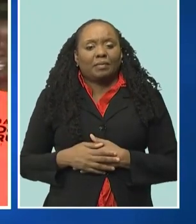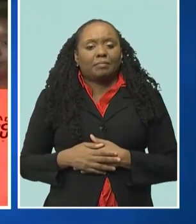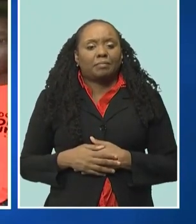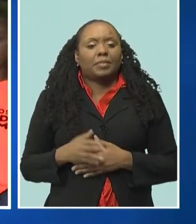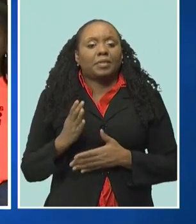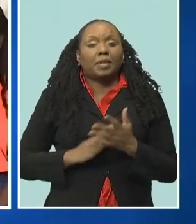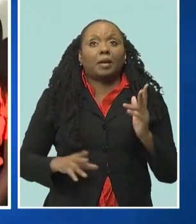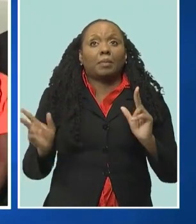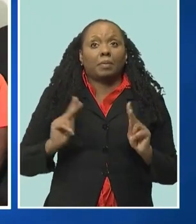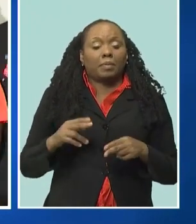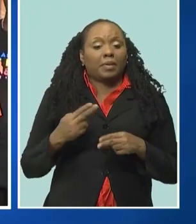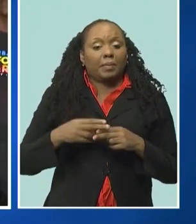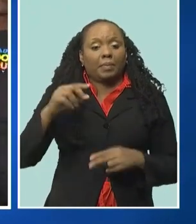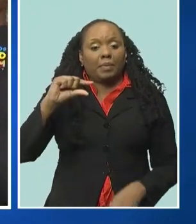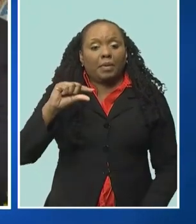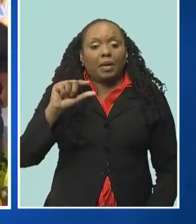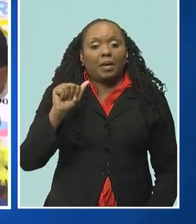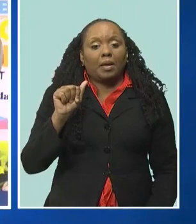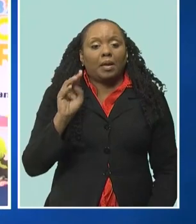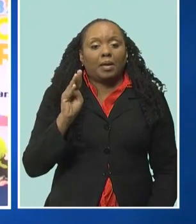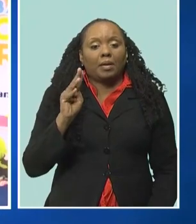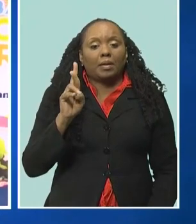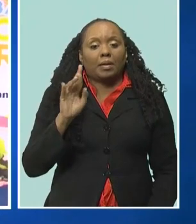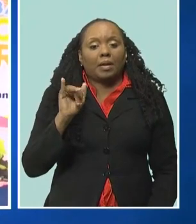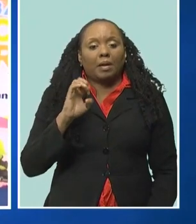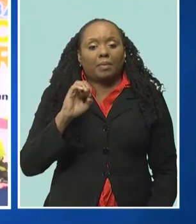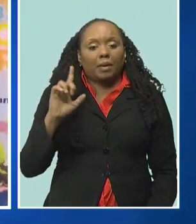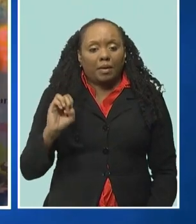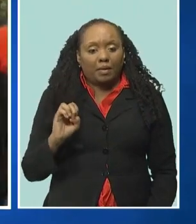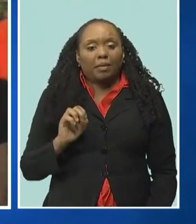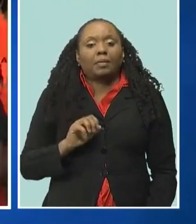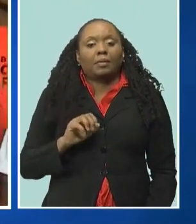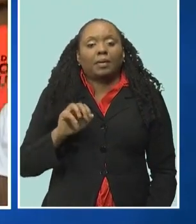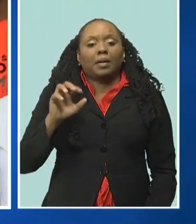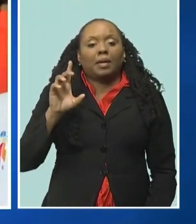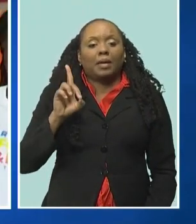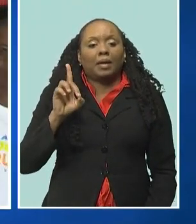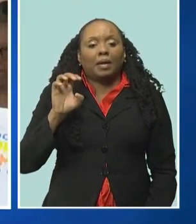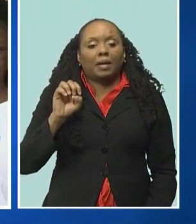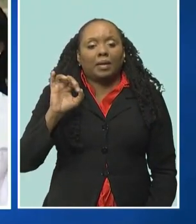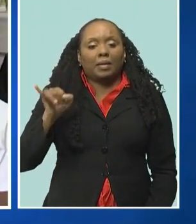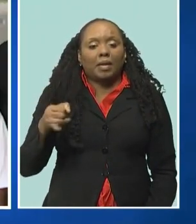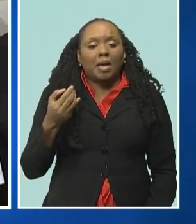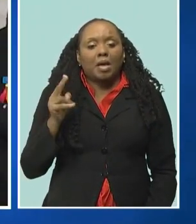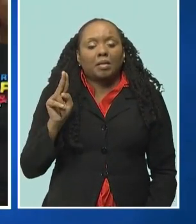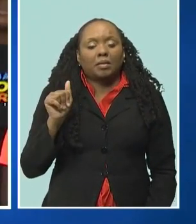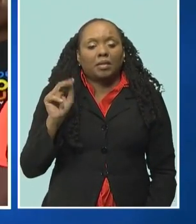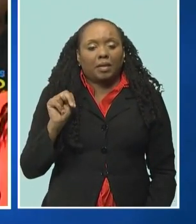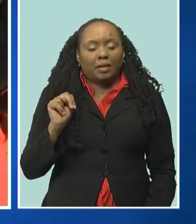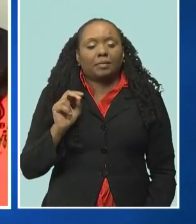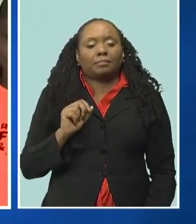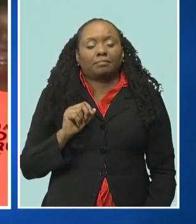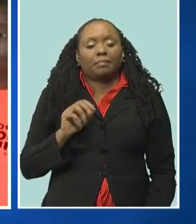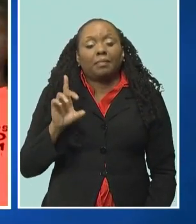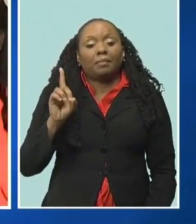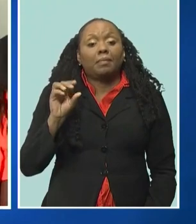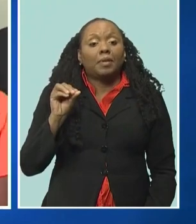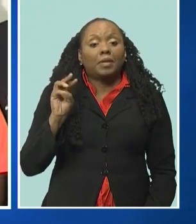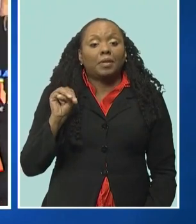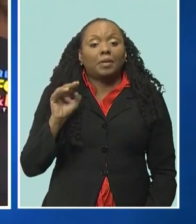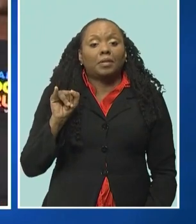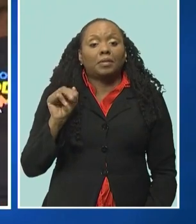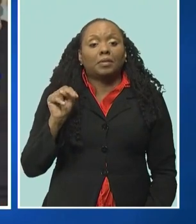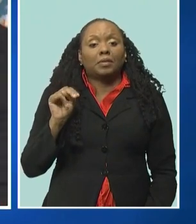Aline, Kobe Balgobin, Raphael Blenman, Gabrielle Bino, Achan Callender, Sian Edwards, Dewan